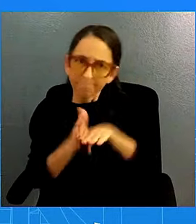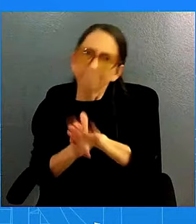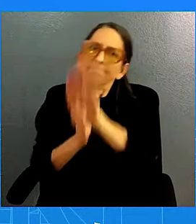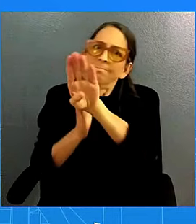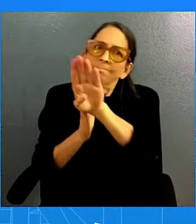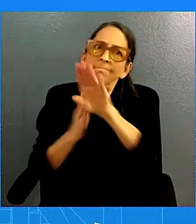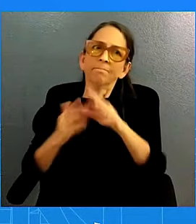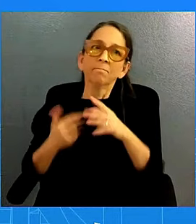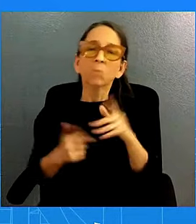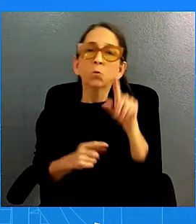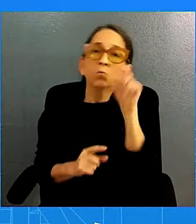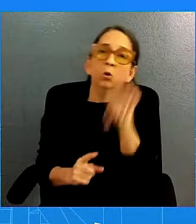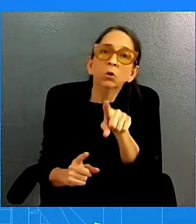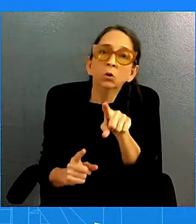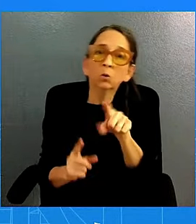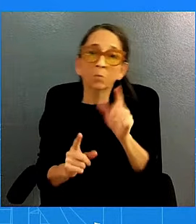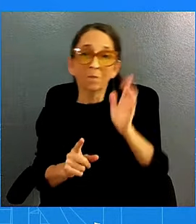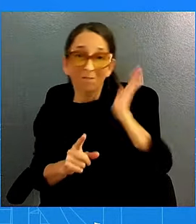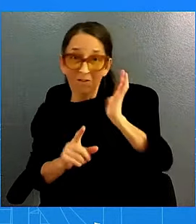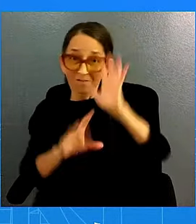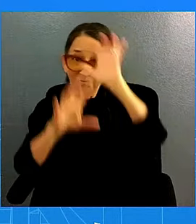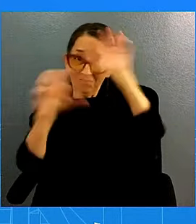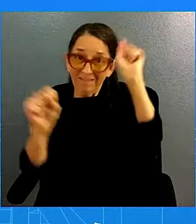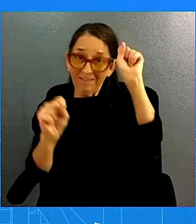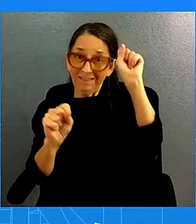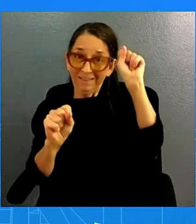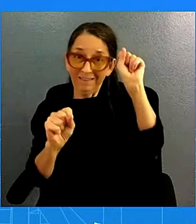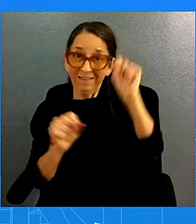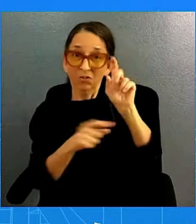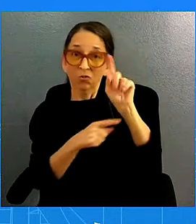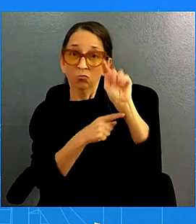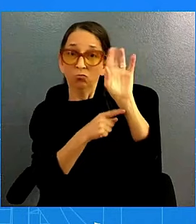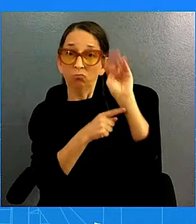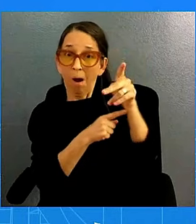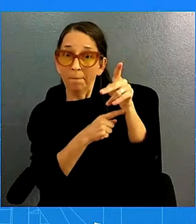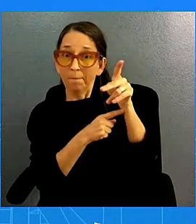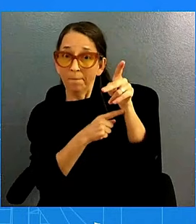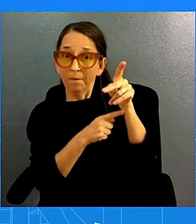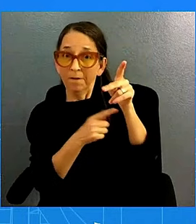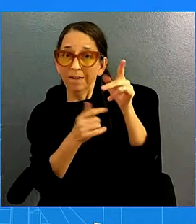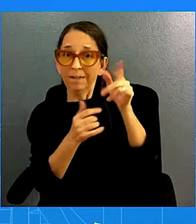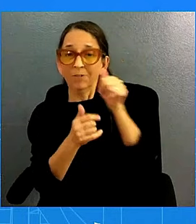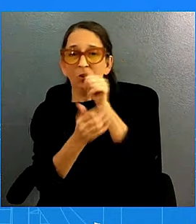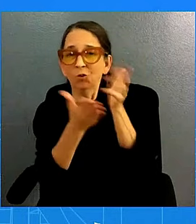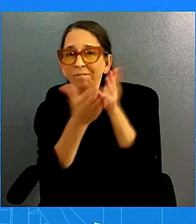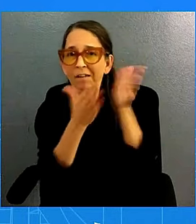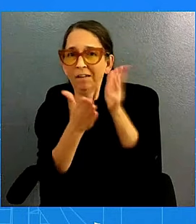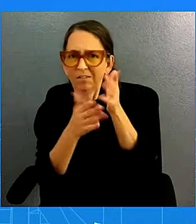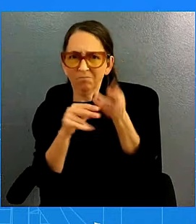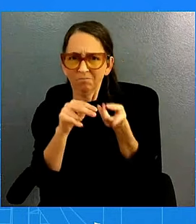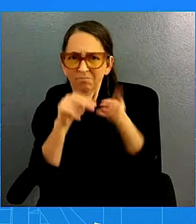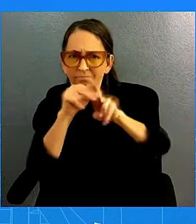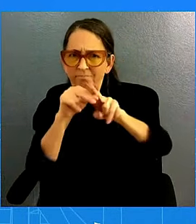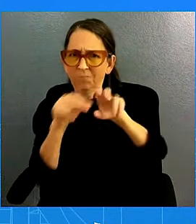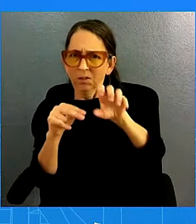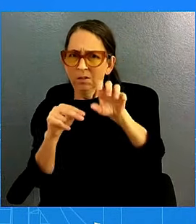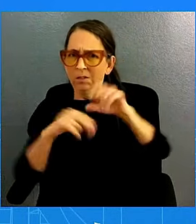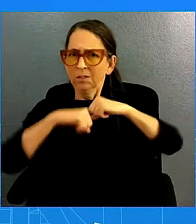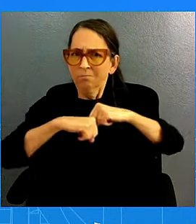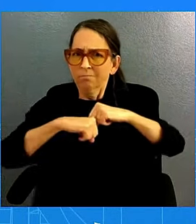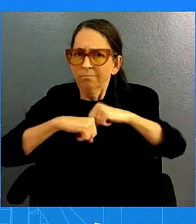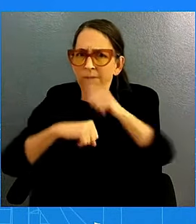now under what the Secret Service says is a pretty substantial security footprint. Pretty much on par with what the sitting